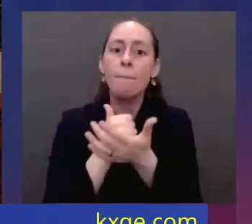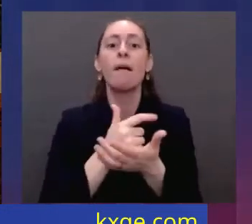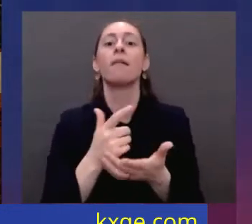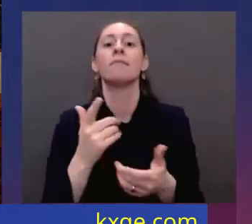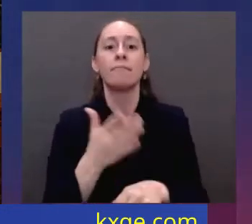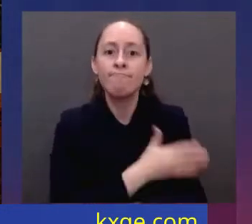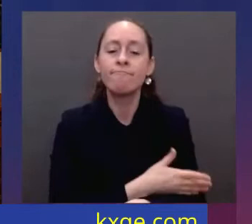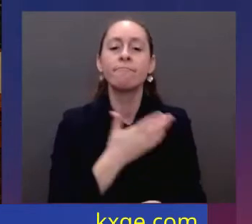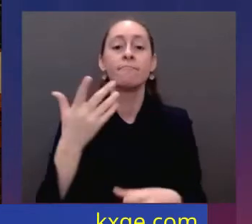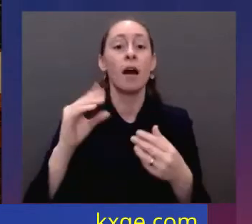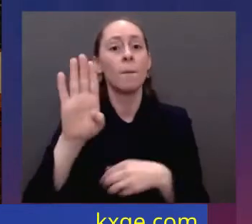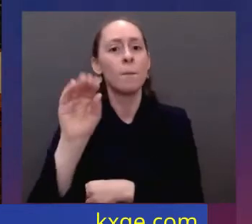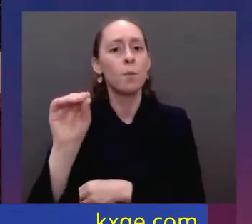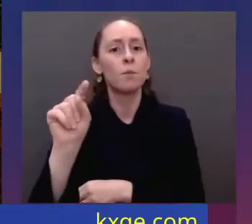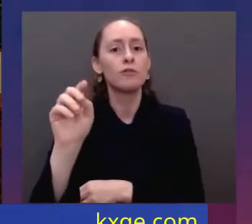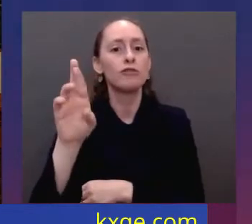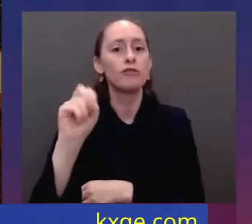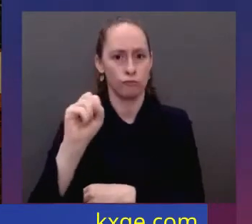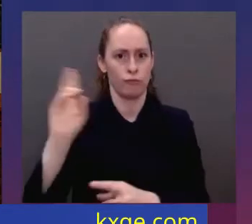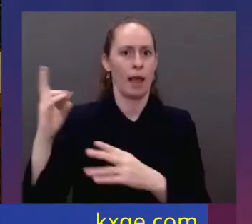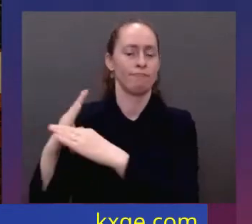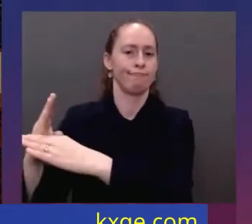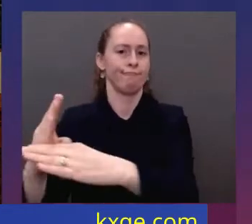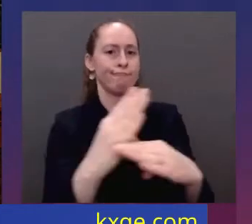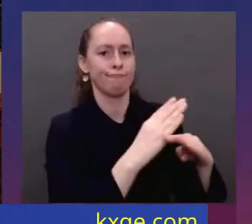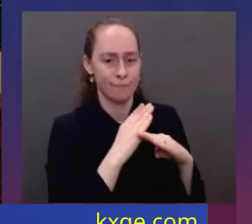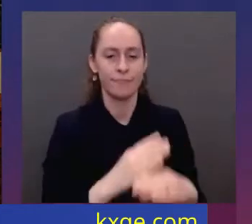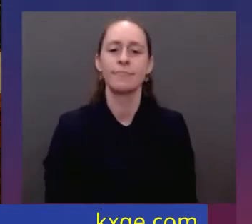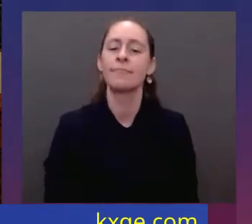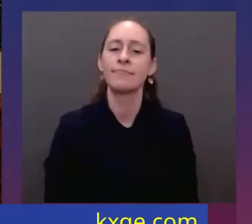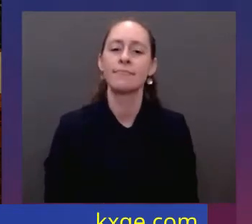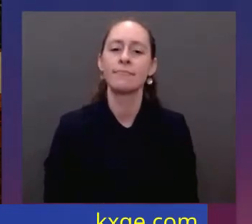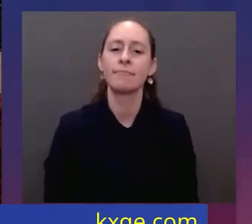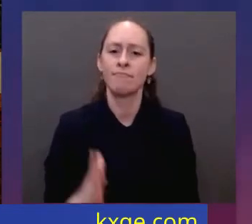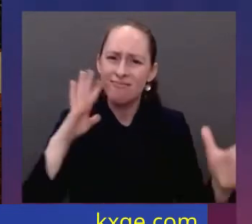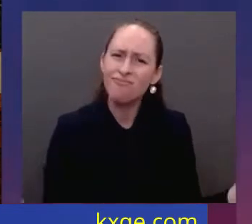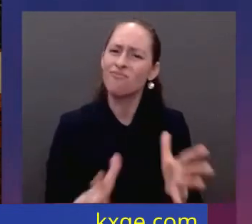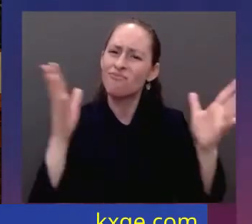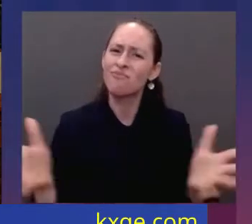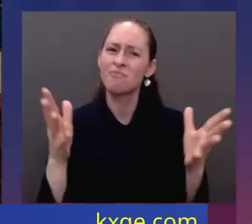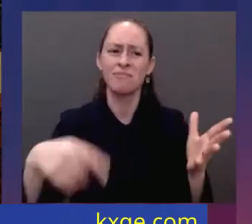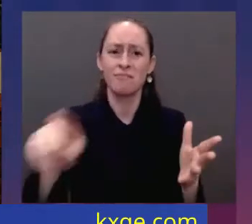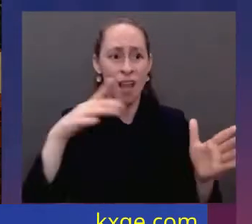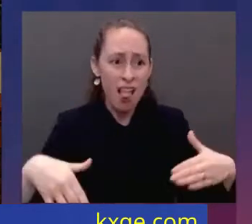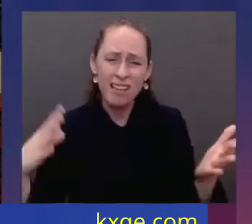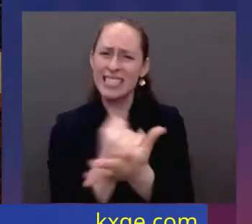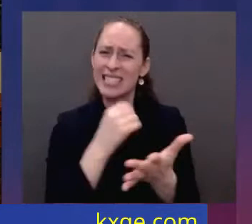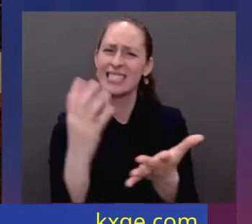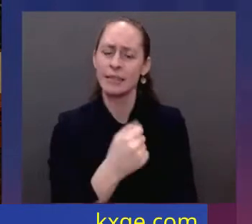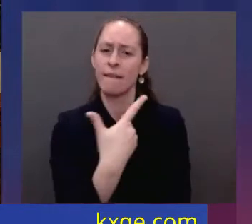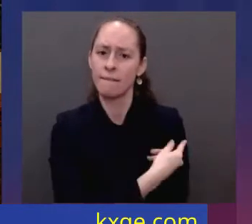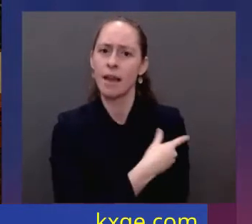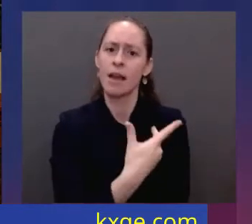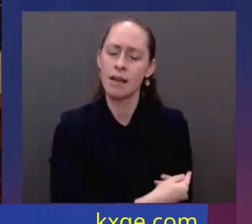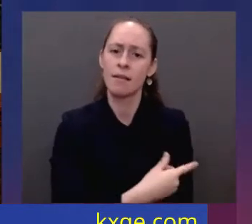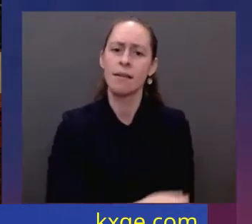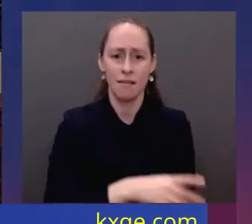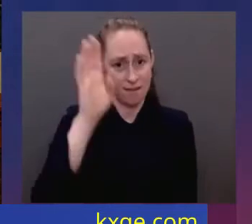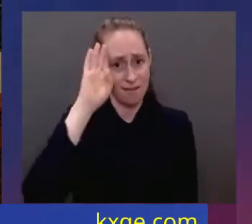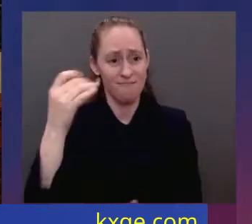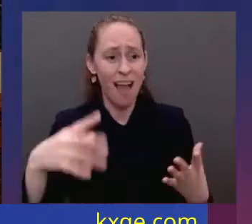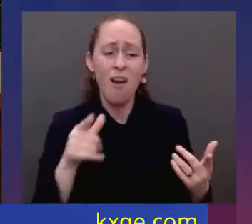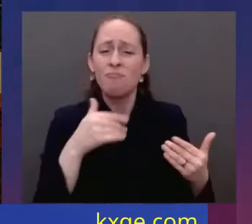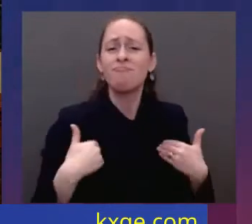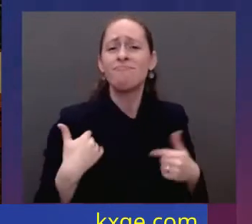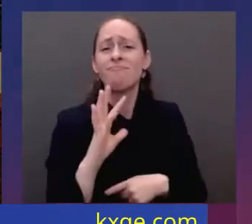degree of protection. We'll never give up on vaccinating more Americans. Now, I know parents with kids under five are eager to see their vaccines authorized for their children. Scientists are working hard to get that done.